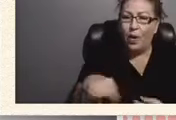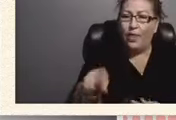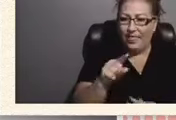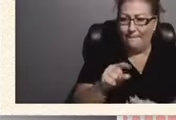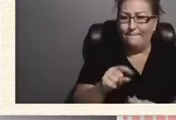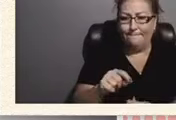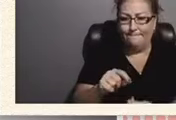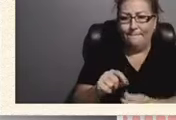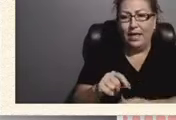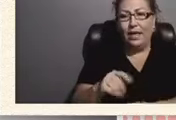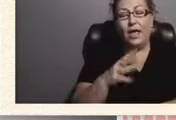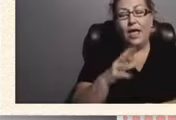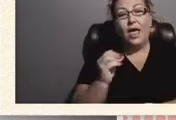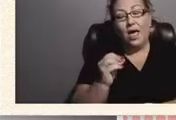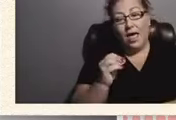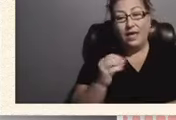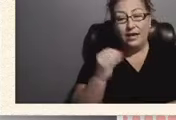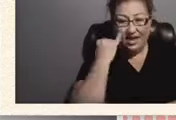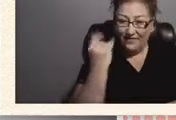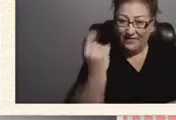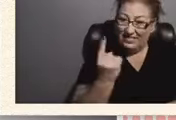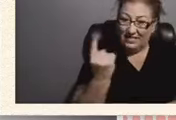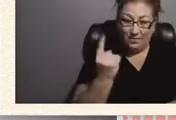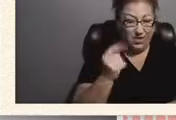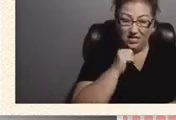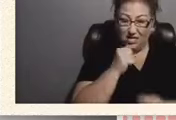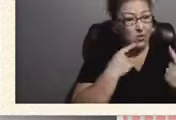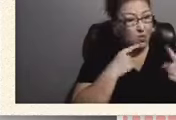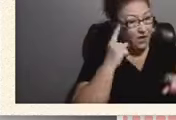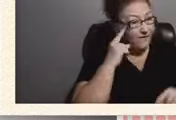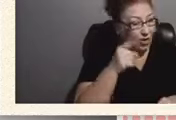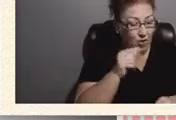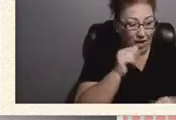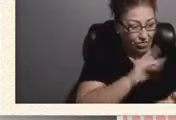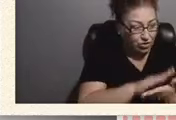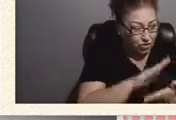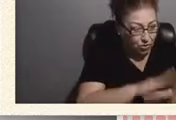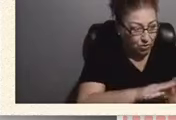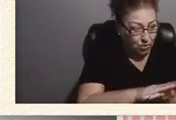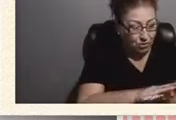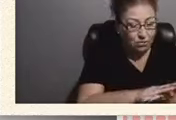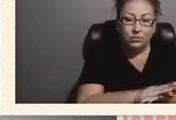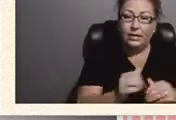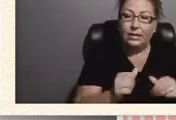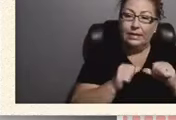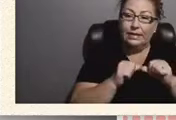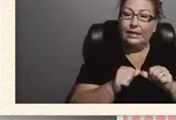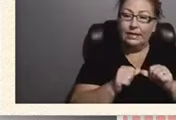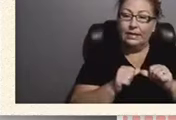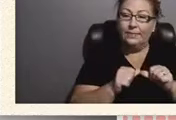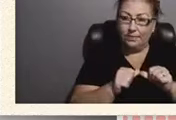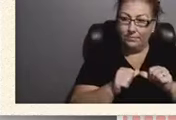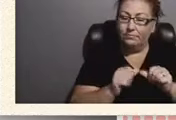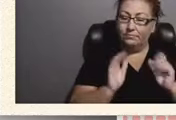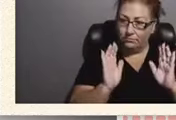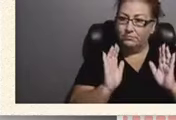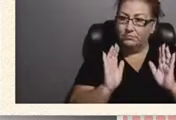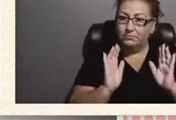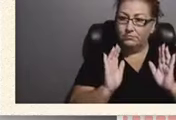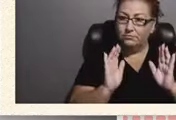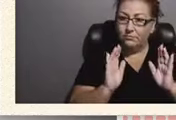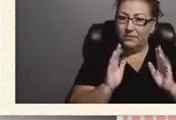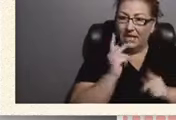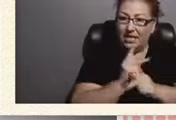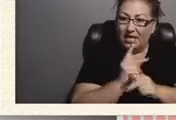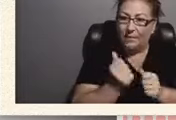And if something doesn't work for you, the school, keep everything in